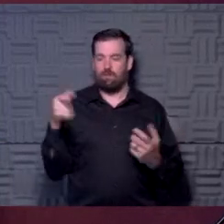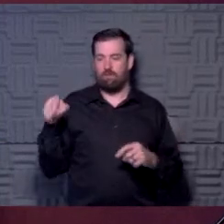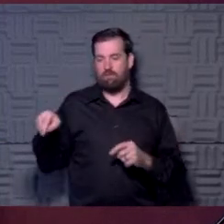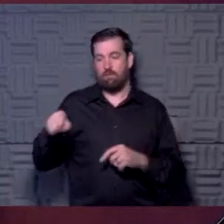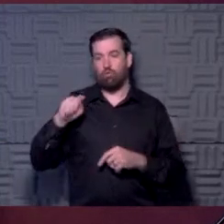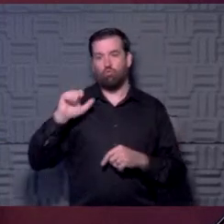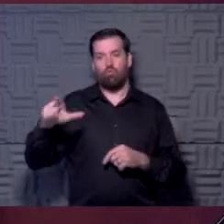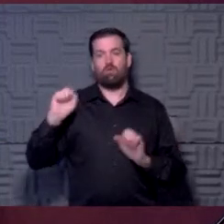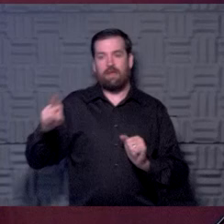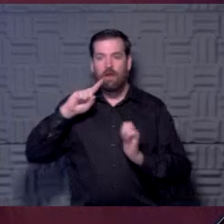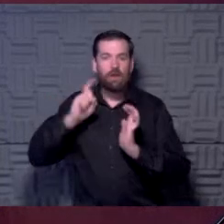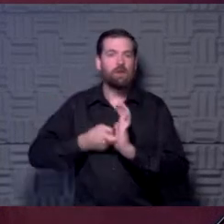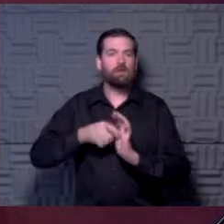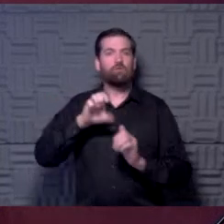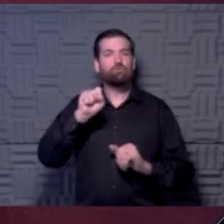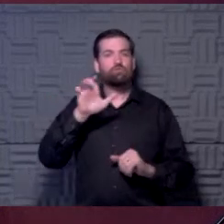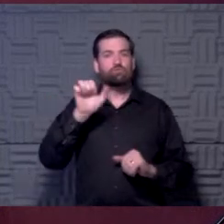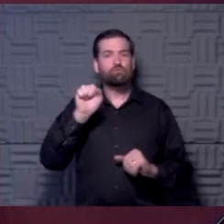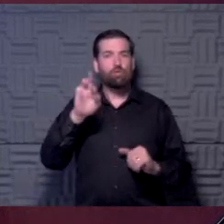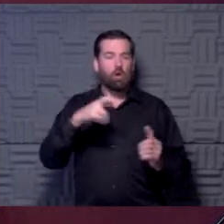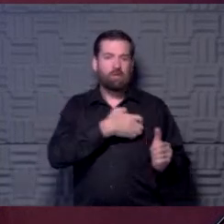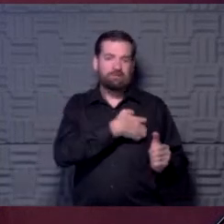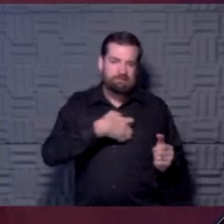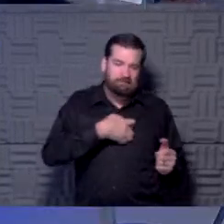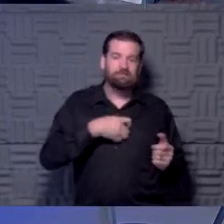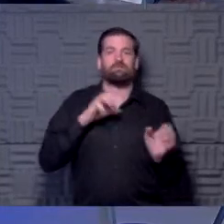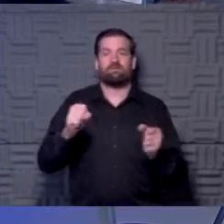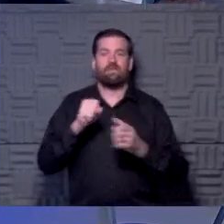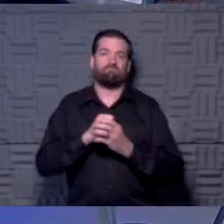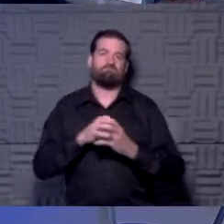tool because it can pick up scar and it can pick up inflammation.